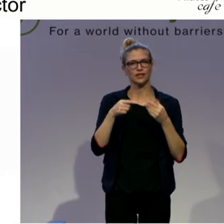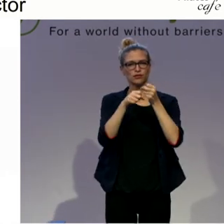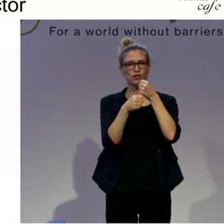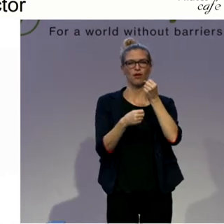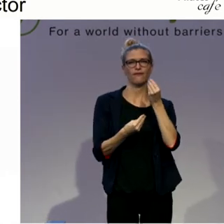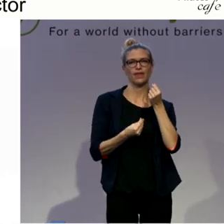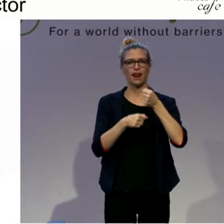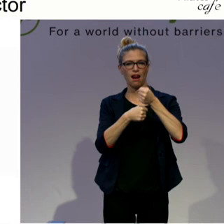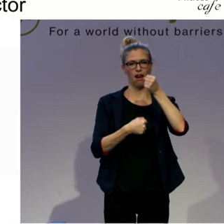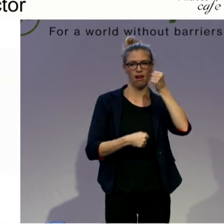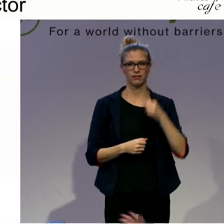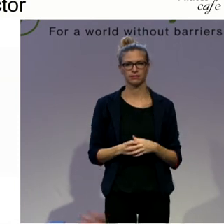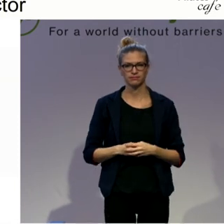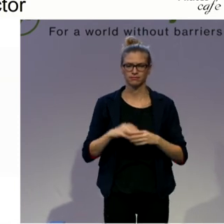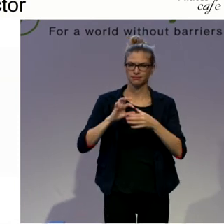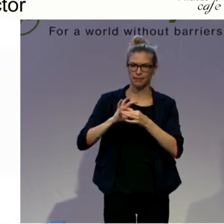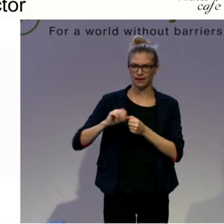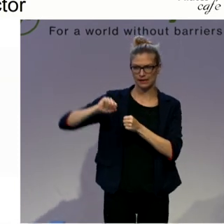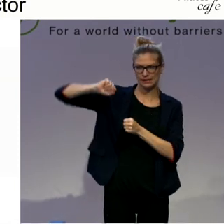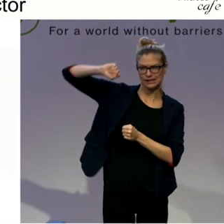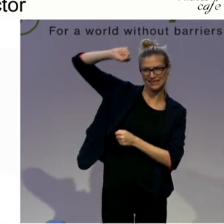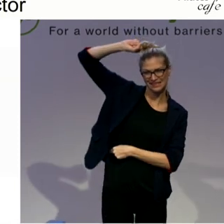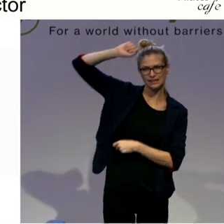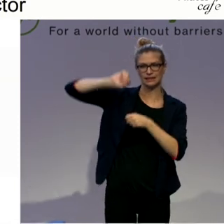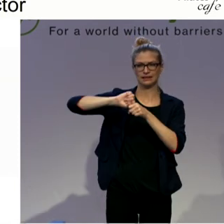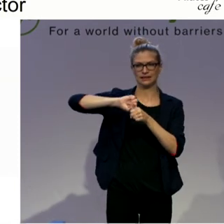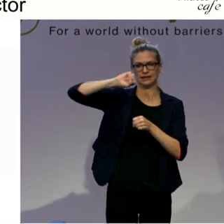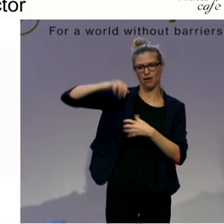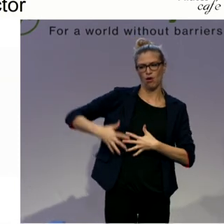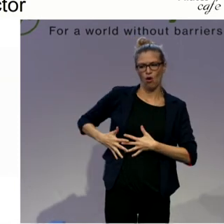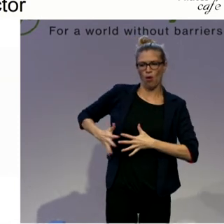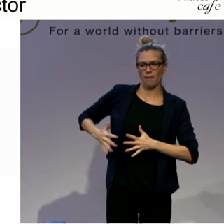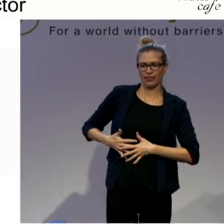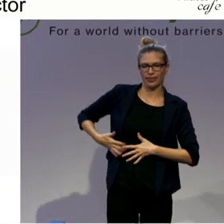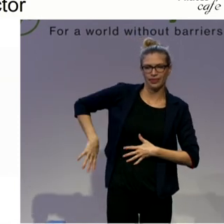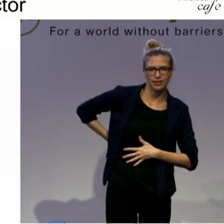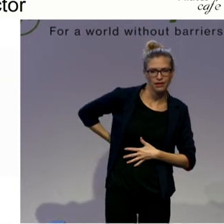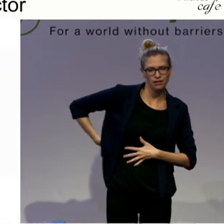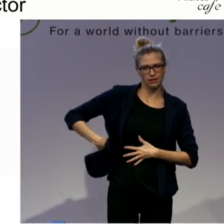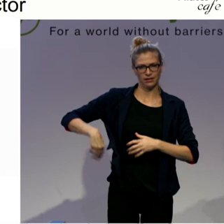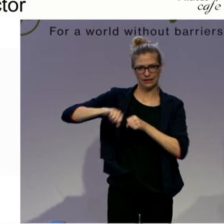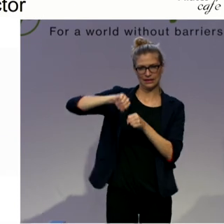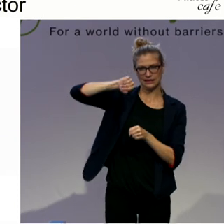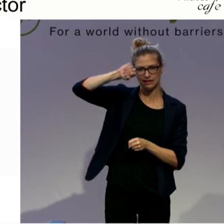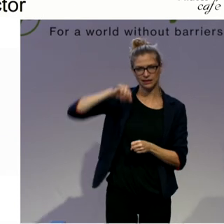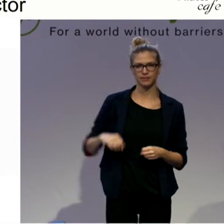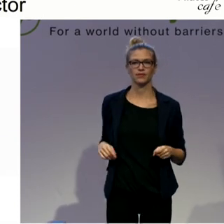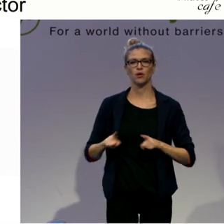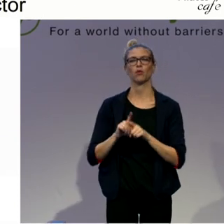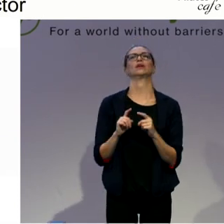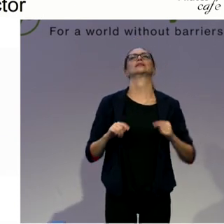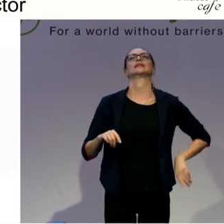ribs opening and it doesn't show, but we can do some spinal extension,